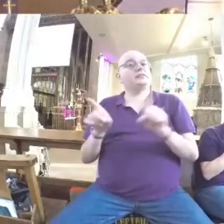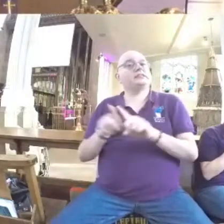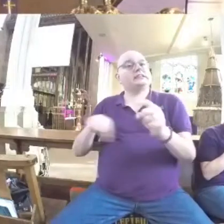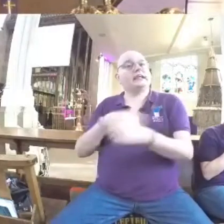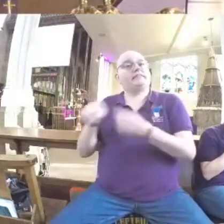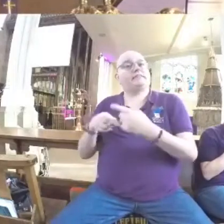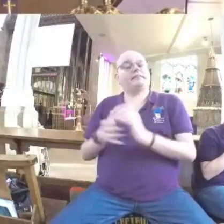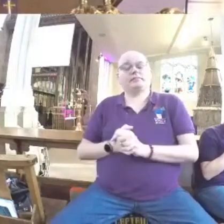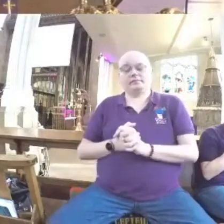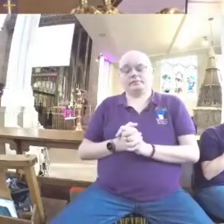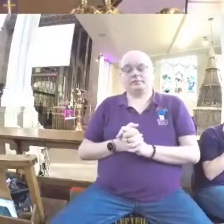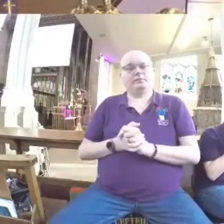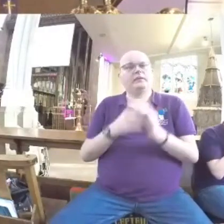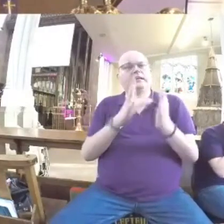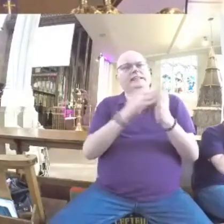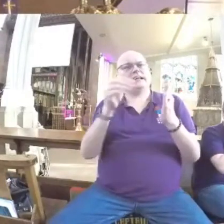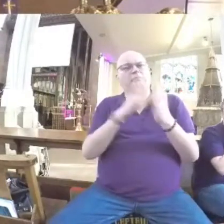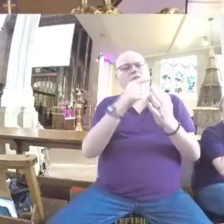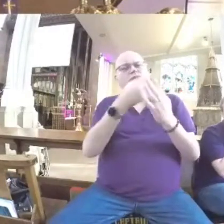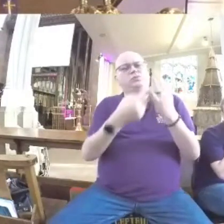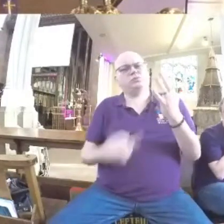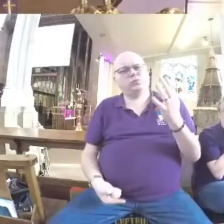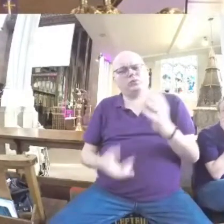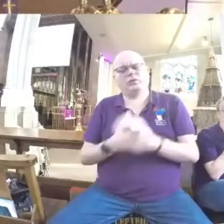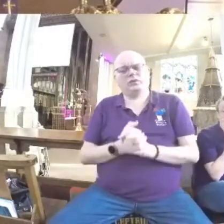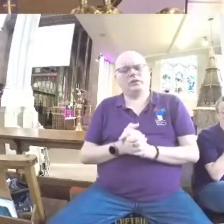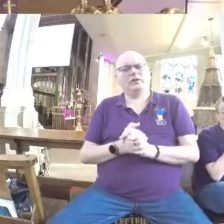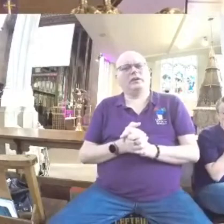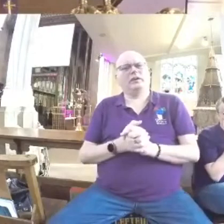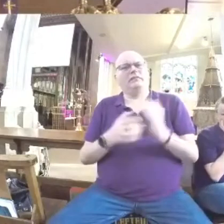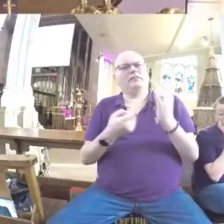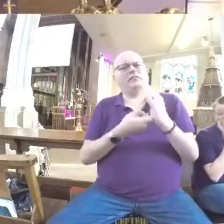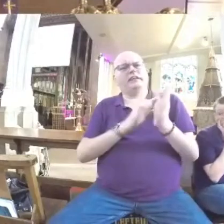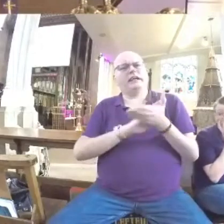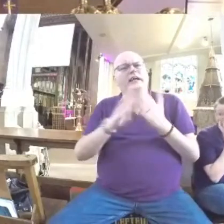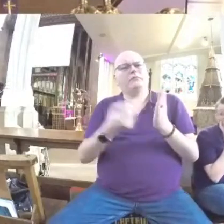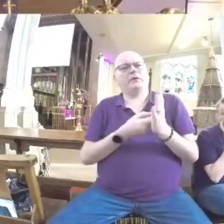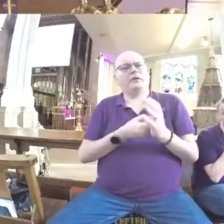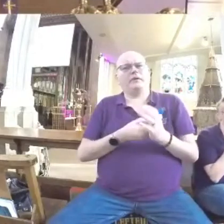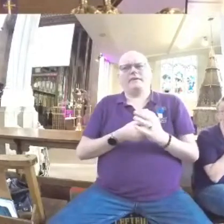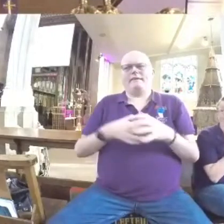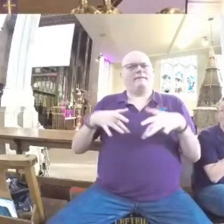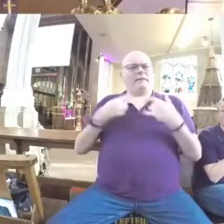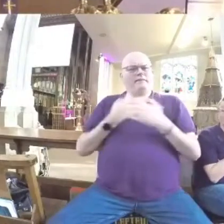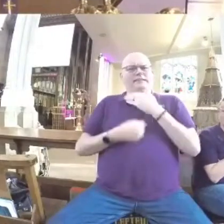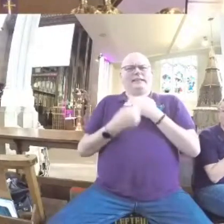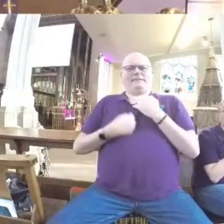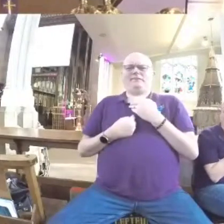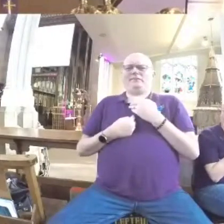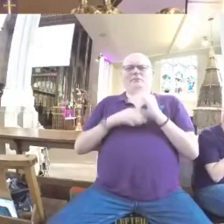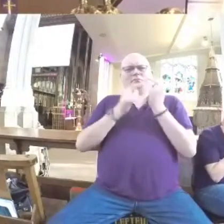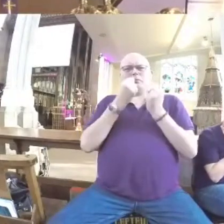There are so many examples in the Bible. I guess Rahab didn't think too highly of herself. She probably didn't feel righteous,